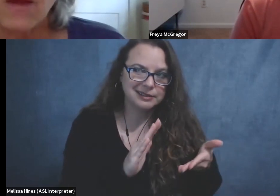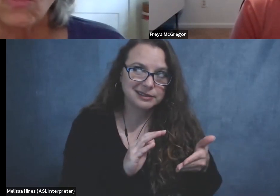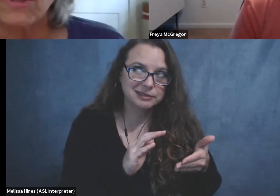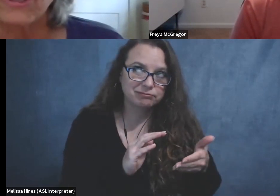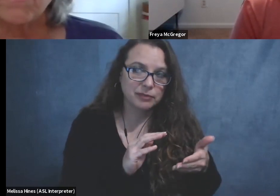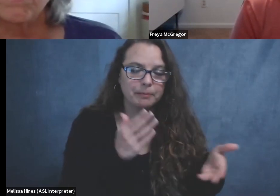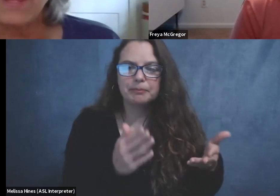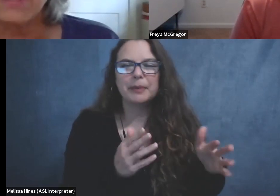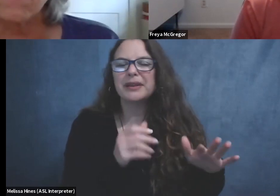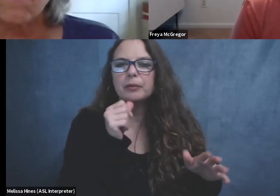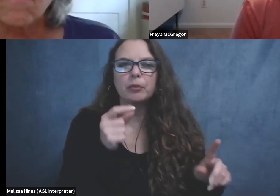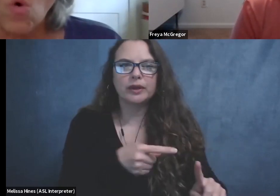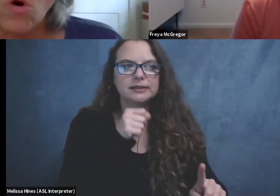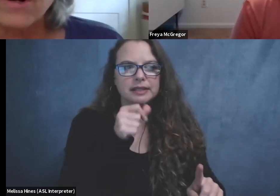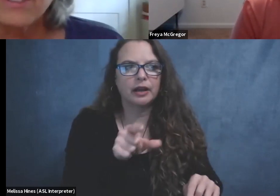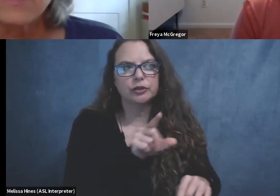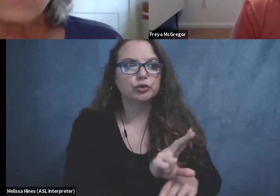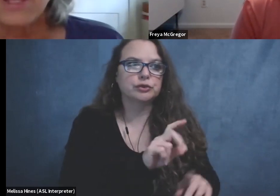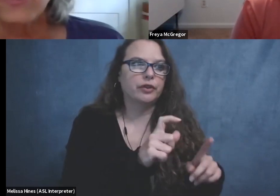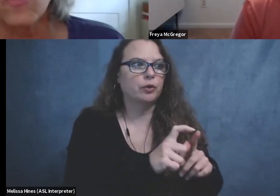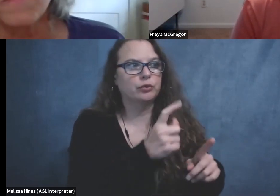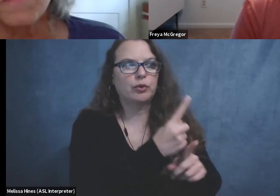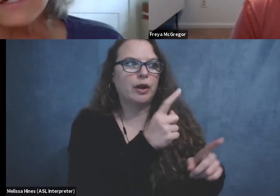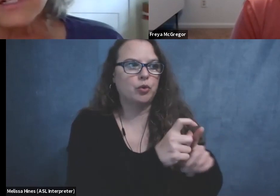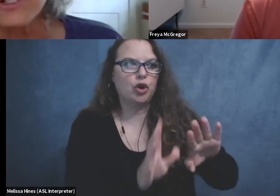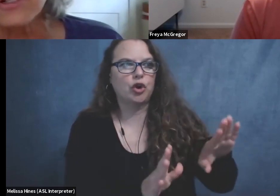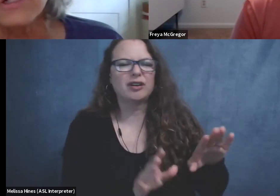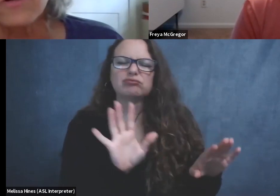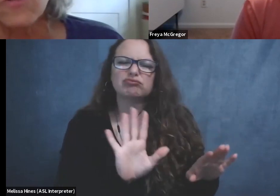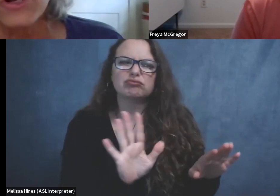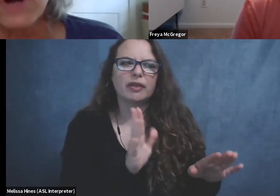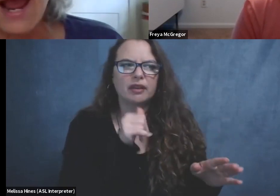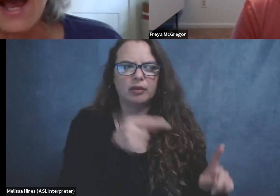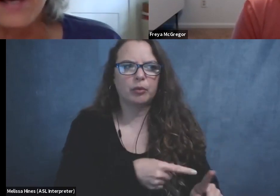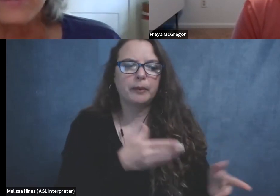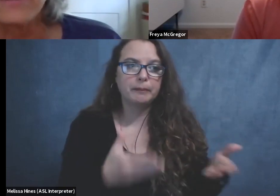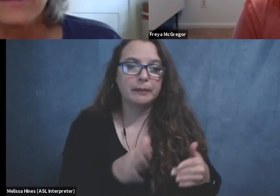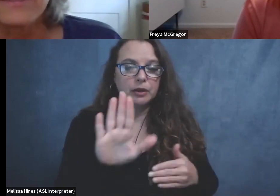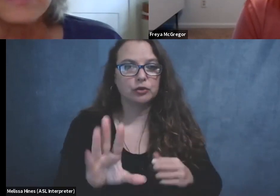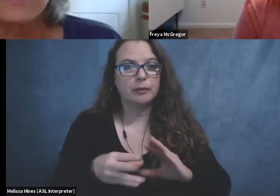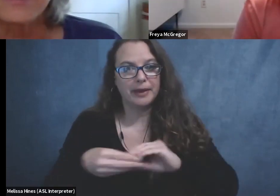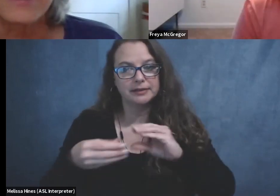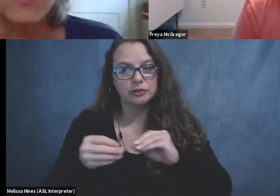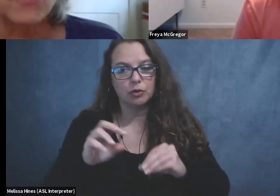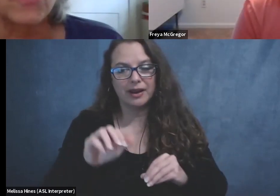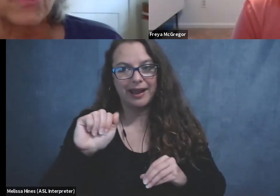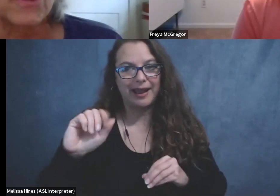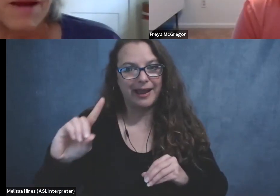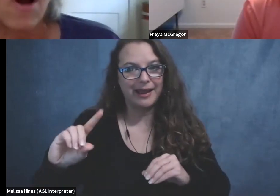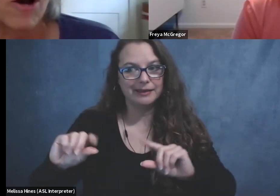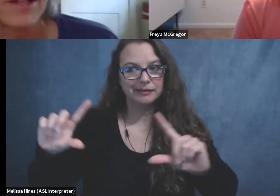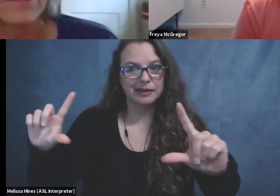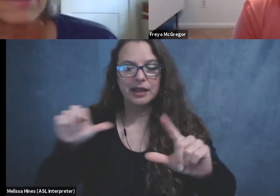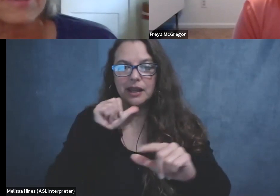using the right word and more that your message or your ad isn't getting to